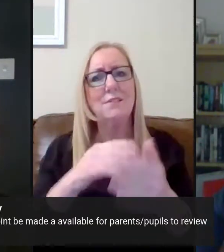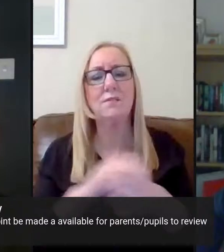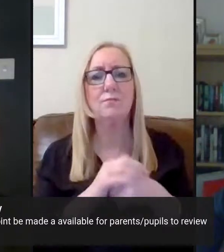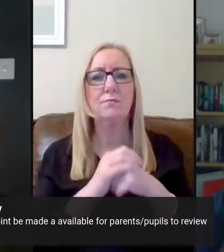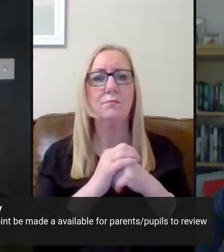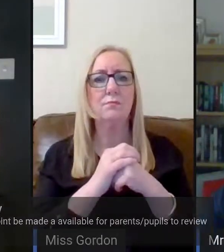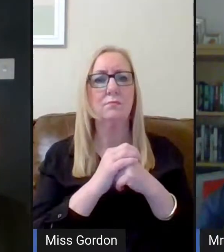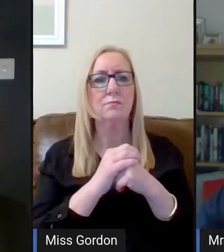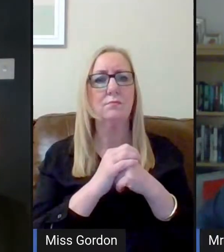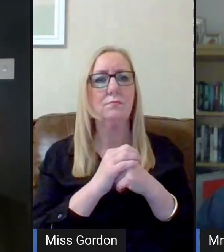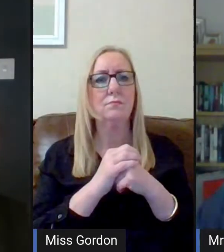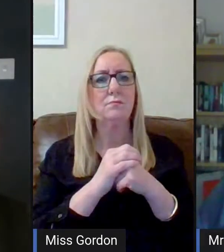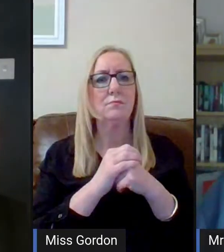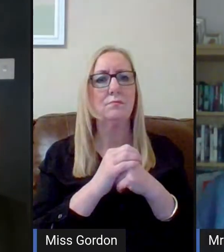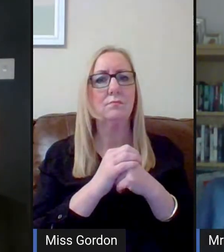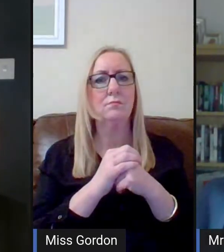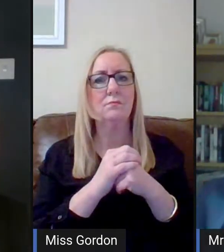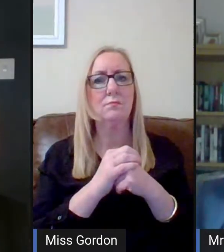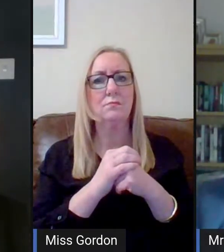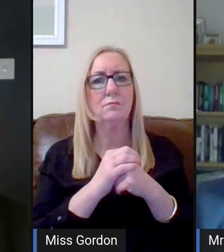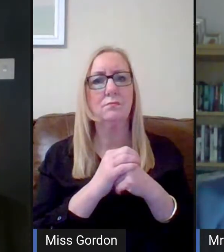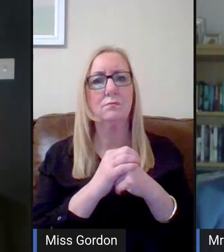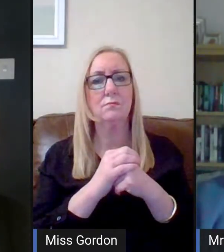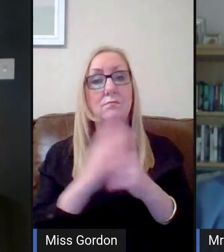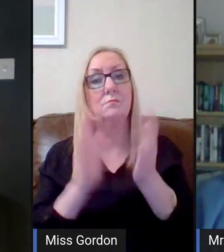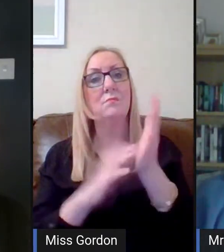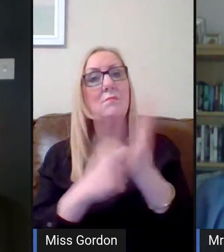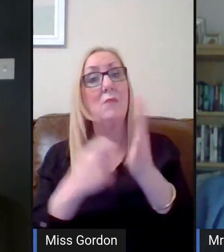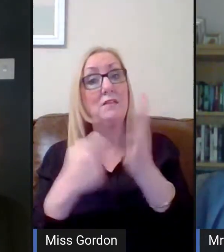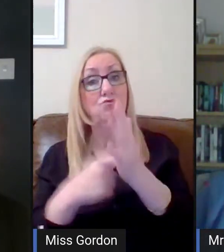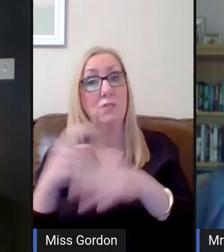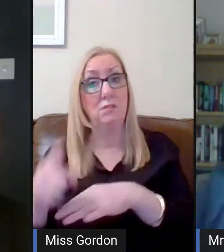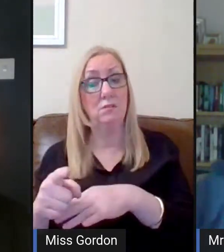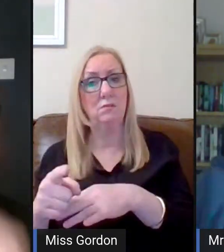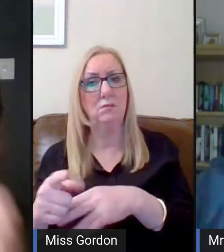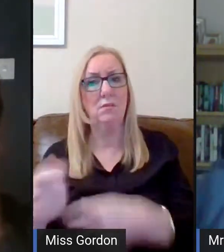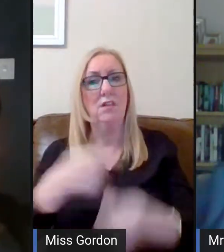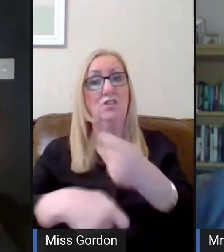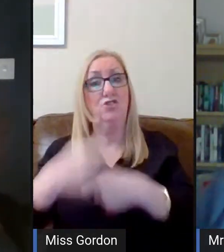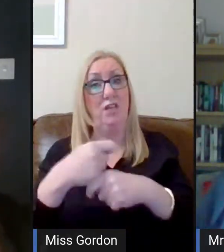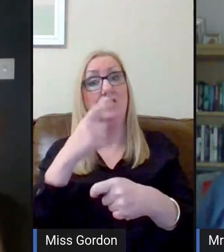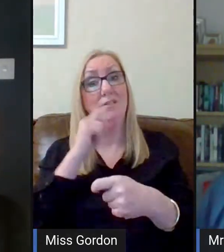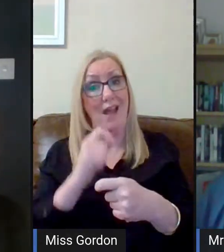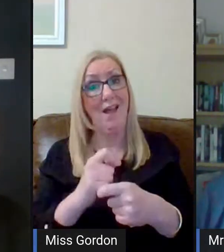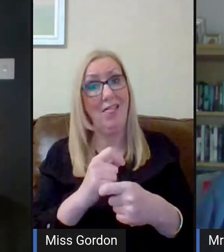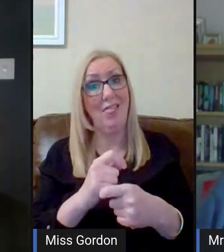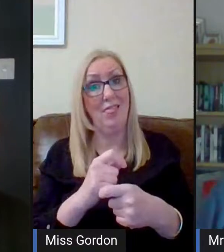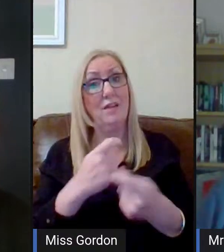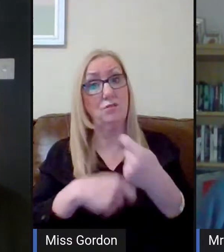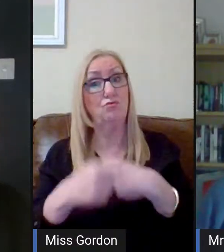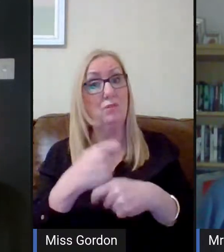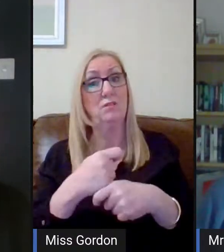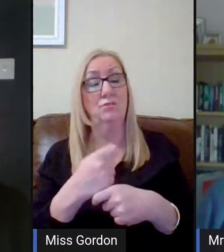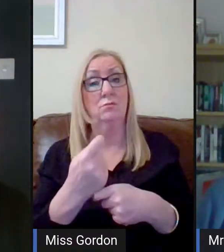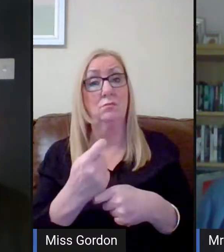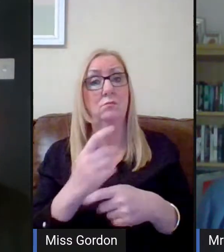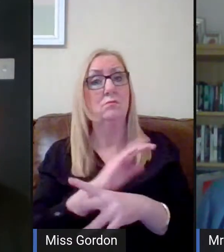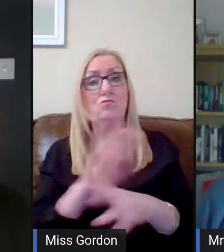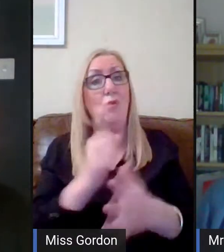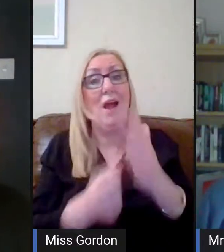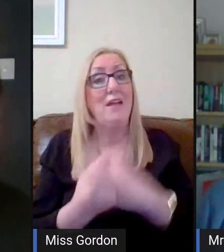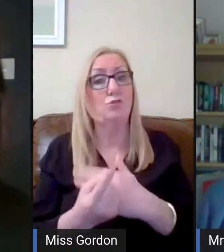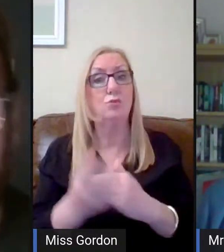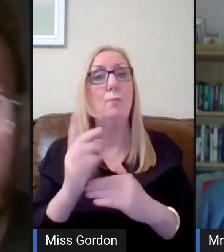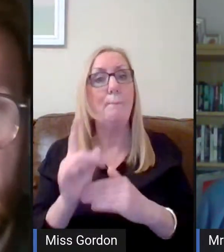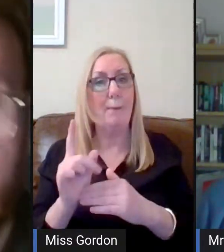Pam, is that? No. Yeah, Mr Reid. Yeah, there's, you know, changes can be made. There's not an issue with that.